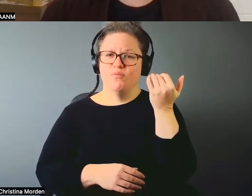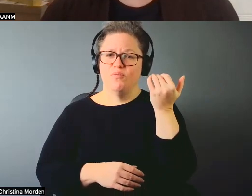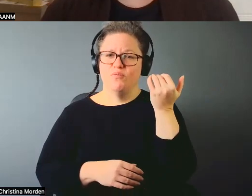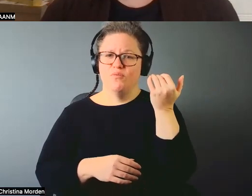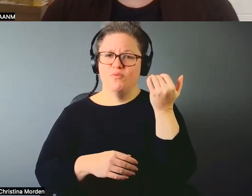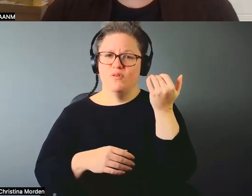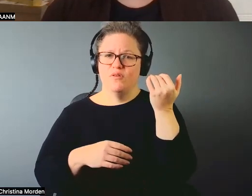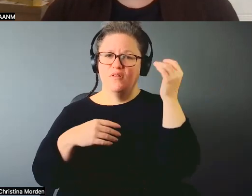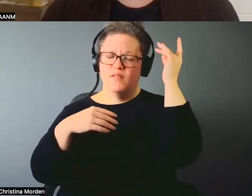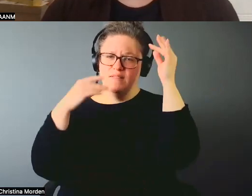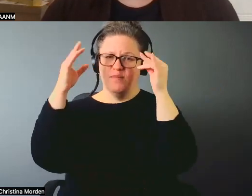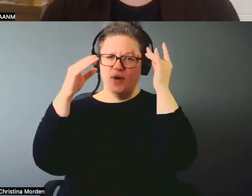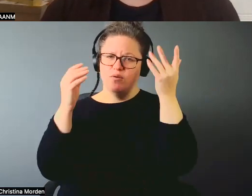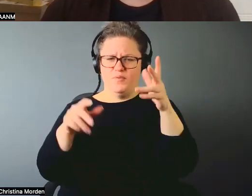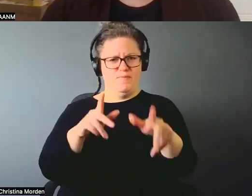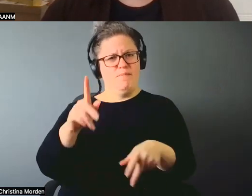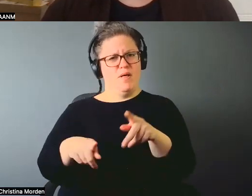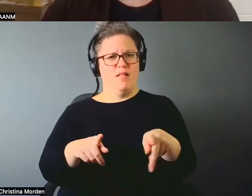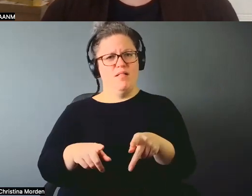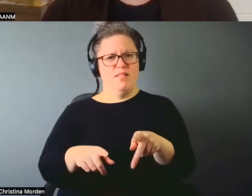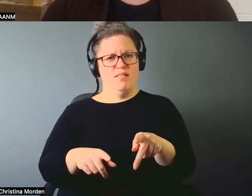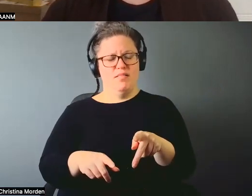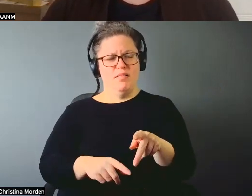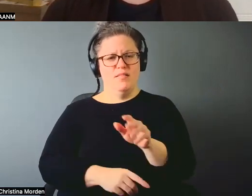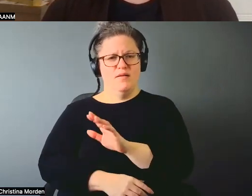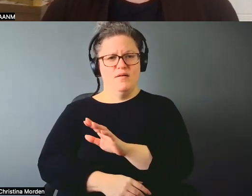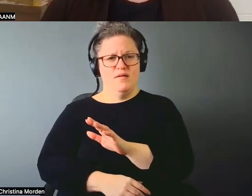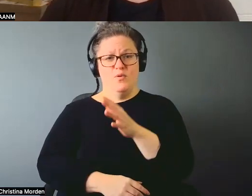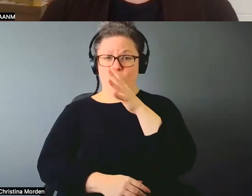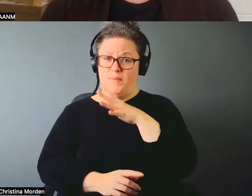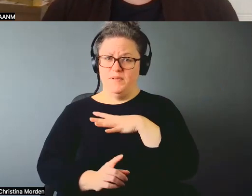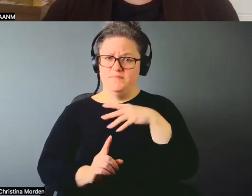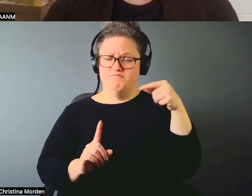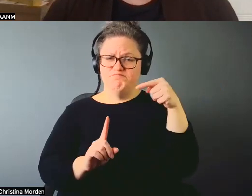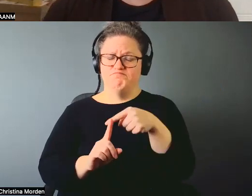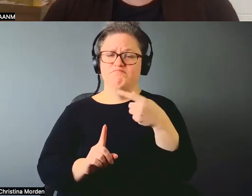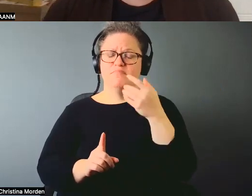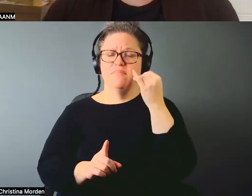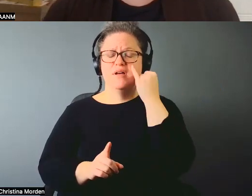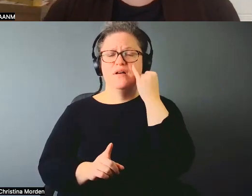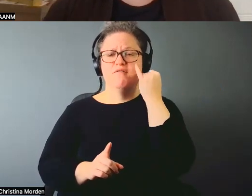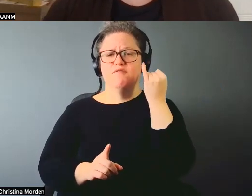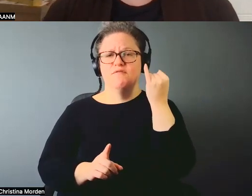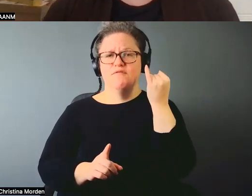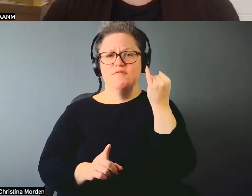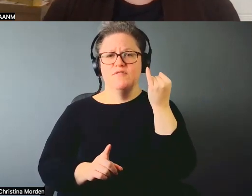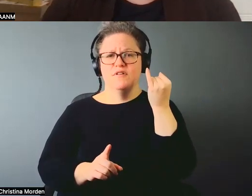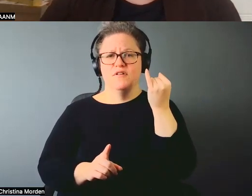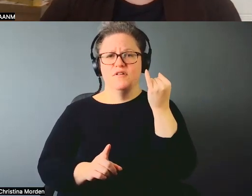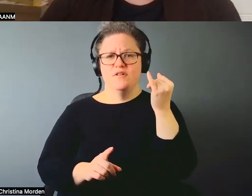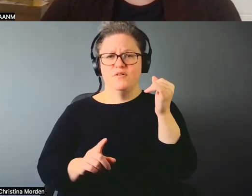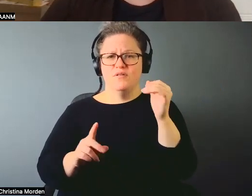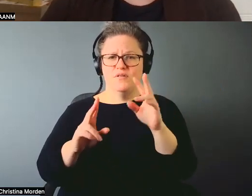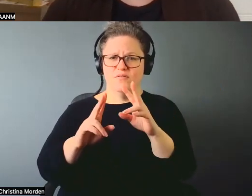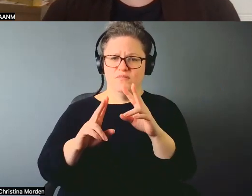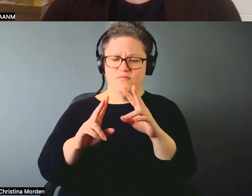minds in general. And how they feel, you know, women, especially. Have you ever met a woman that loves